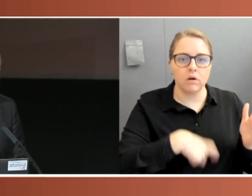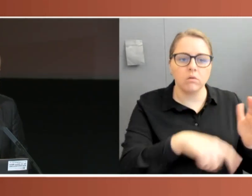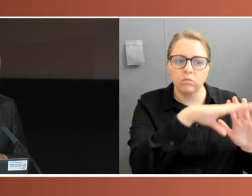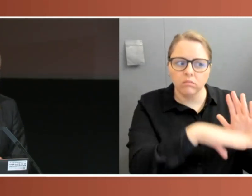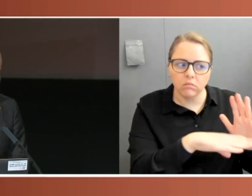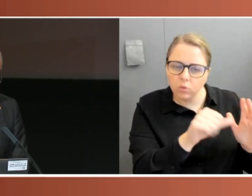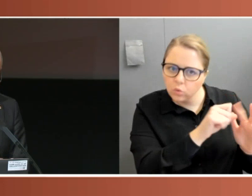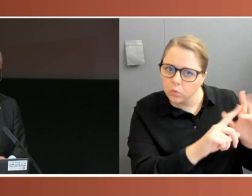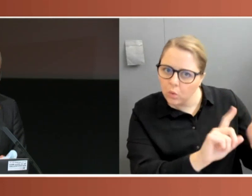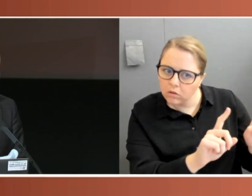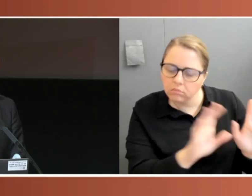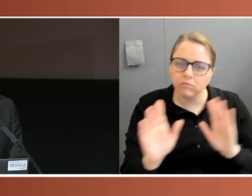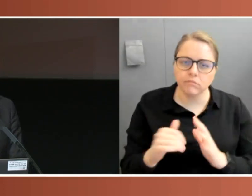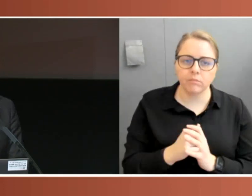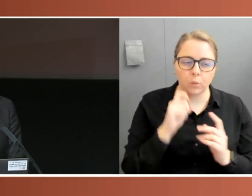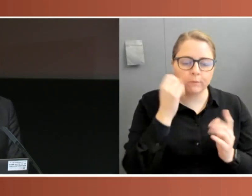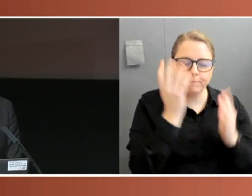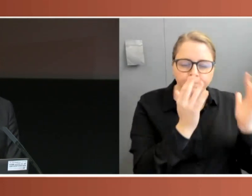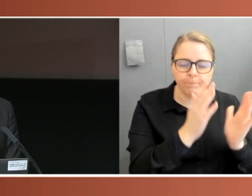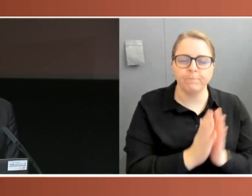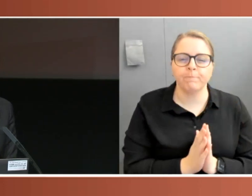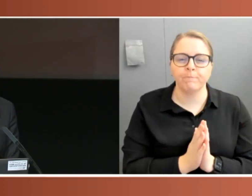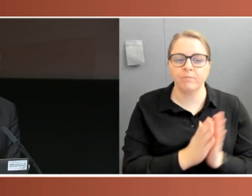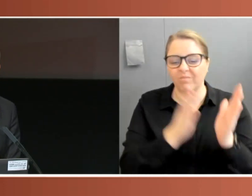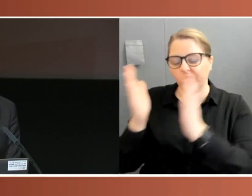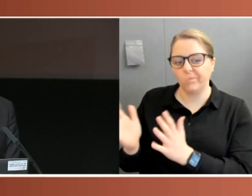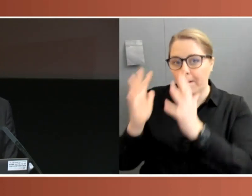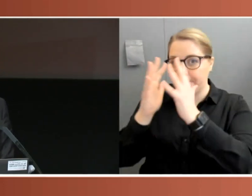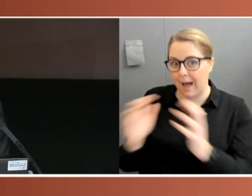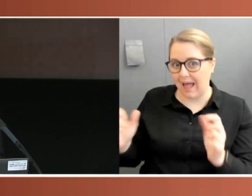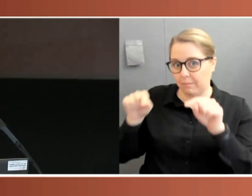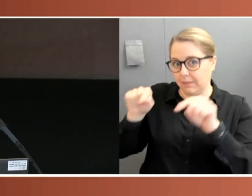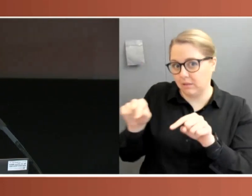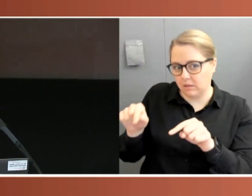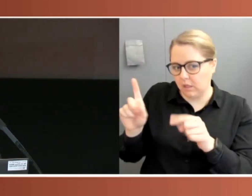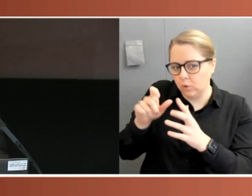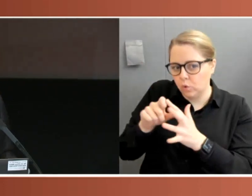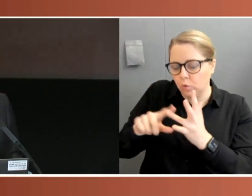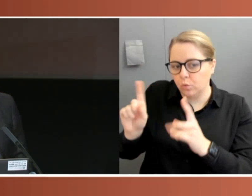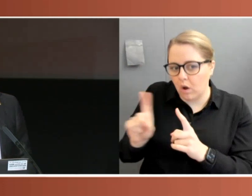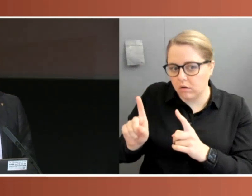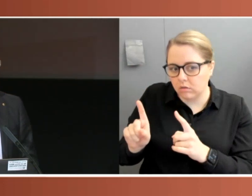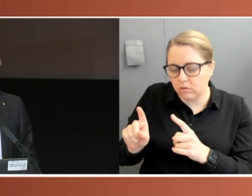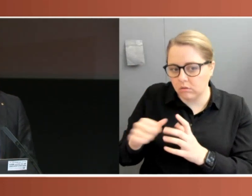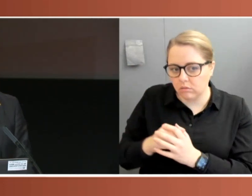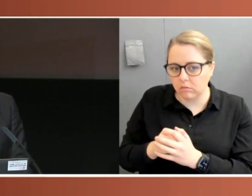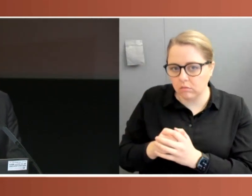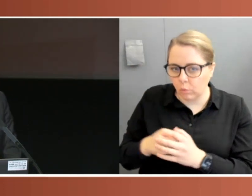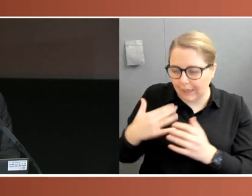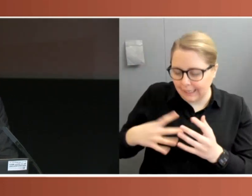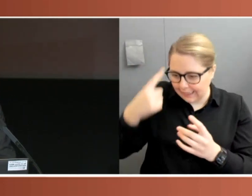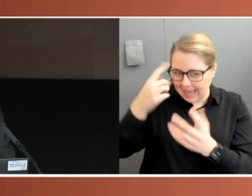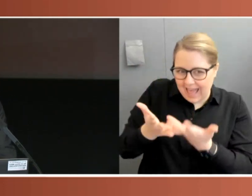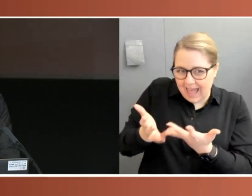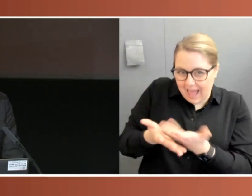In asking what the role of parliament should do, we've obviously got to get back to the basics to ask how do we measure or how do we work out whether parliament